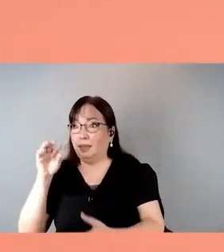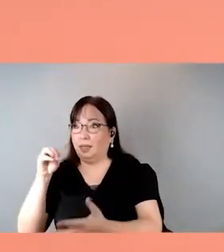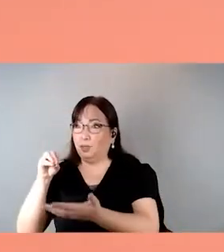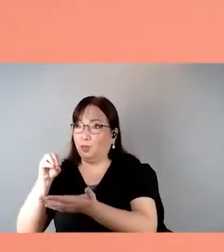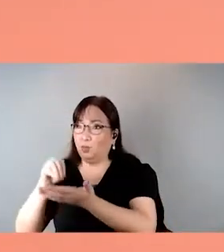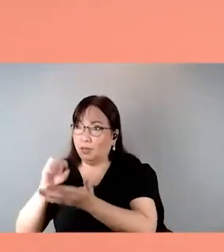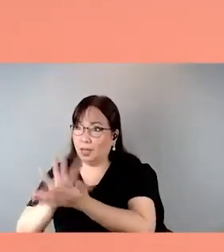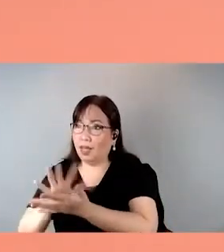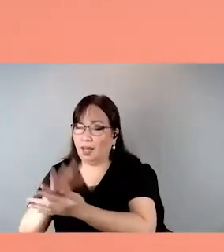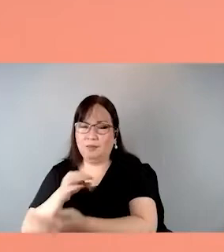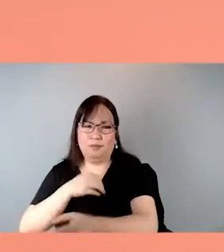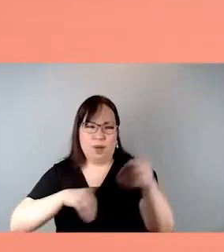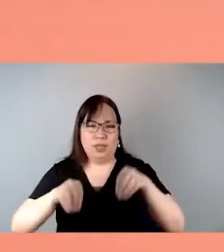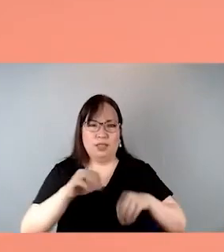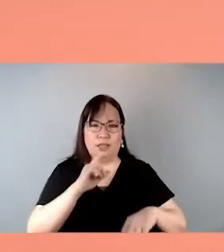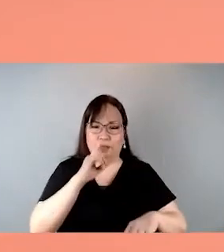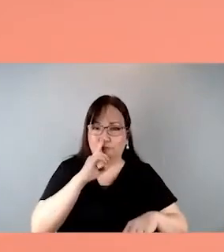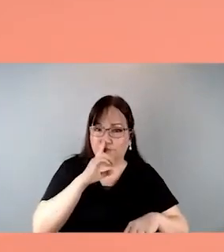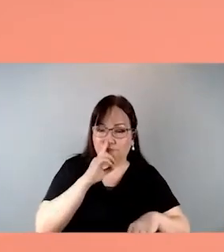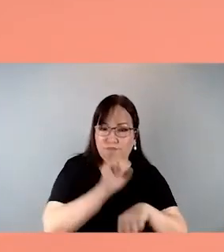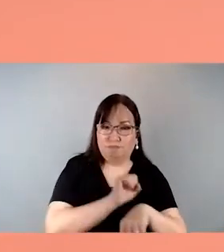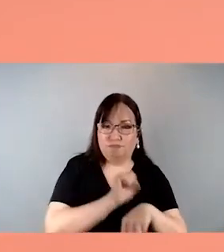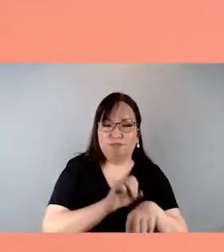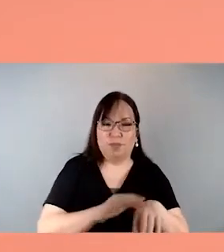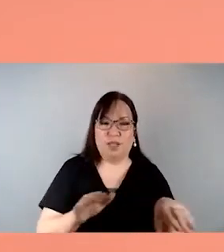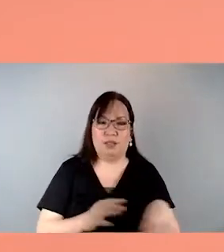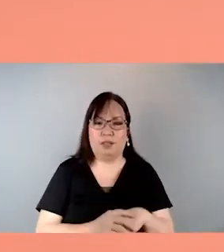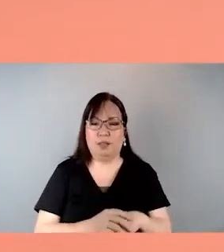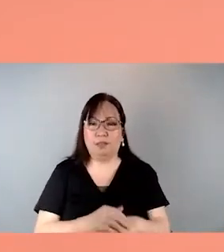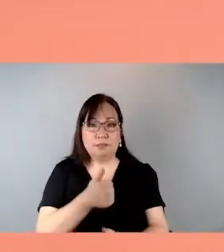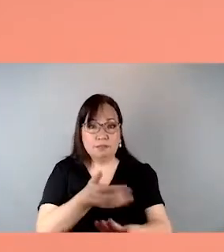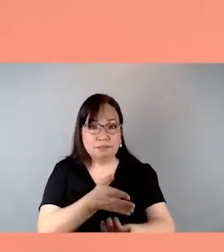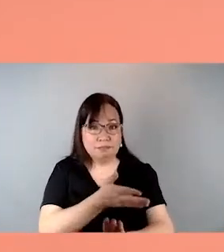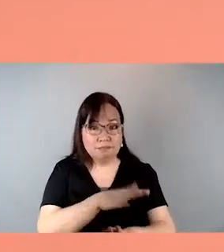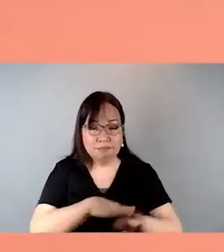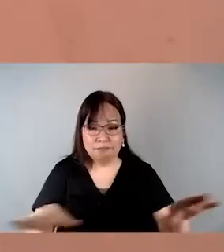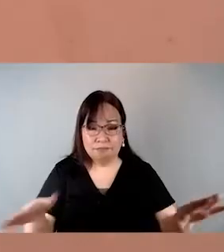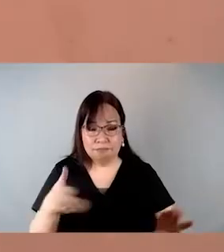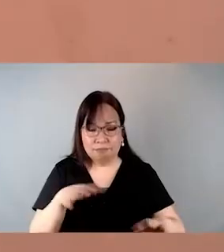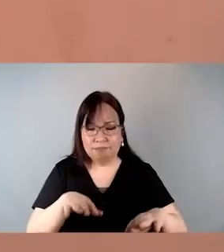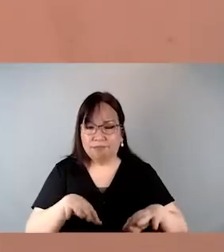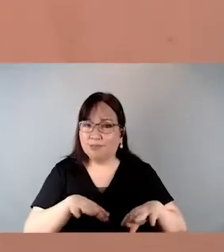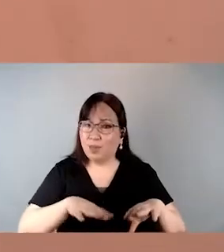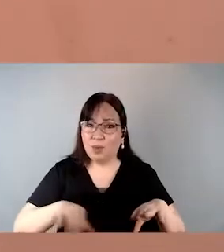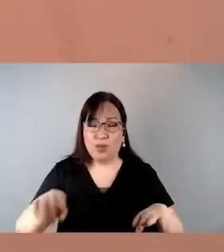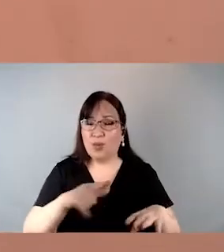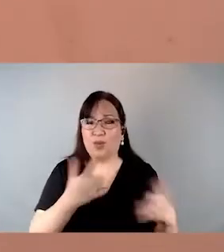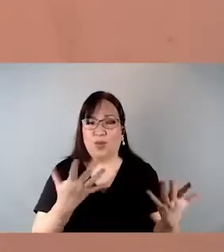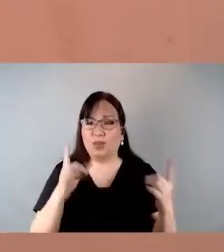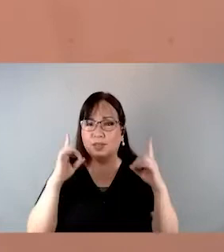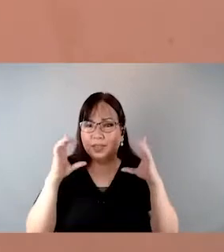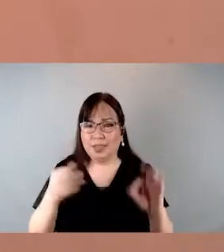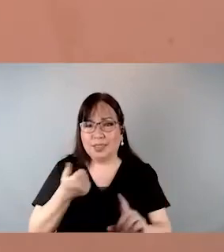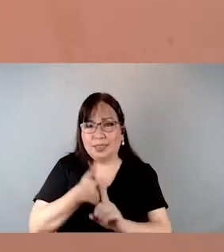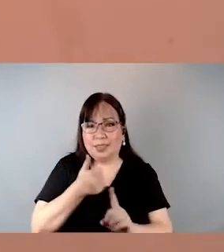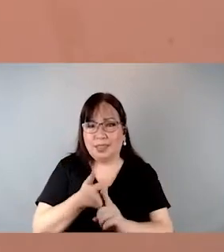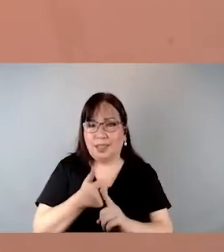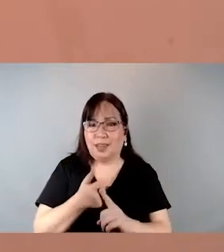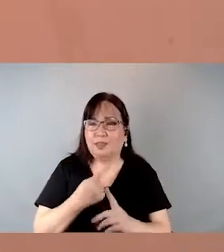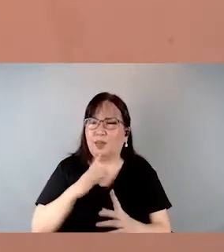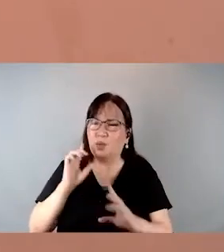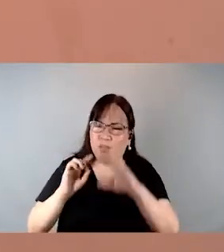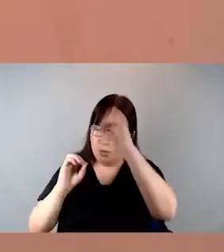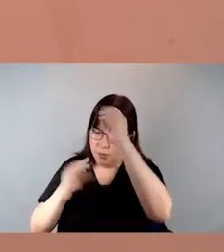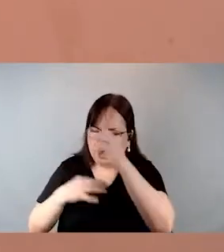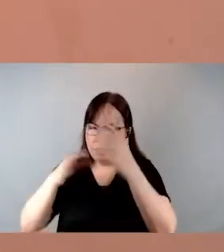seen as objects, with no voice or choice of their own. Then, World War I happened, which